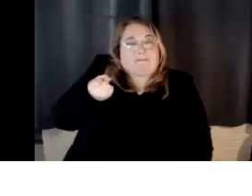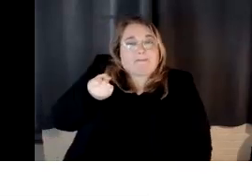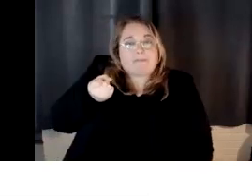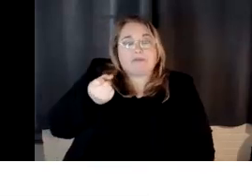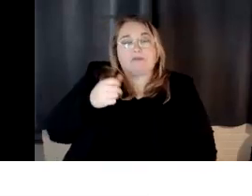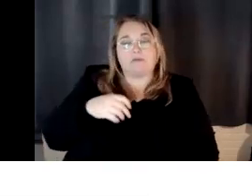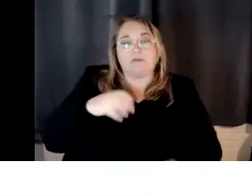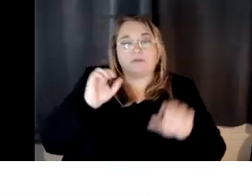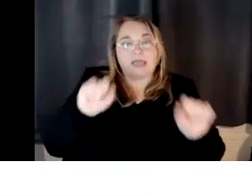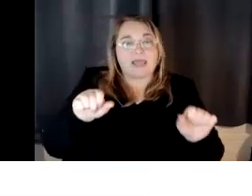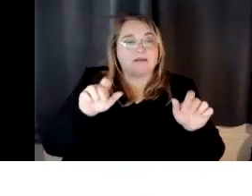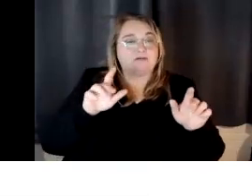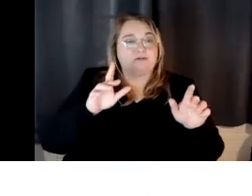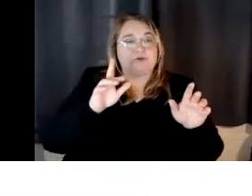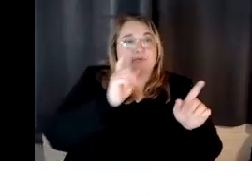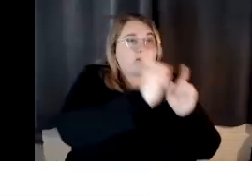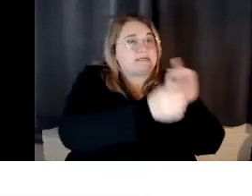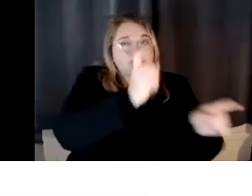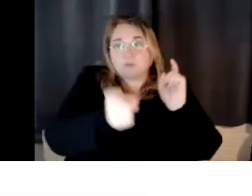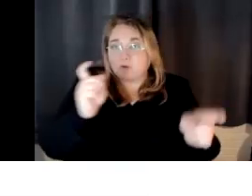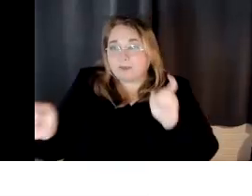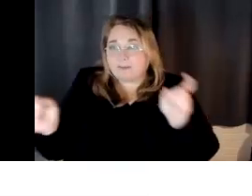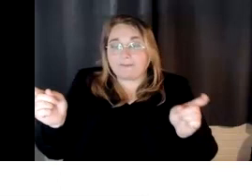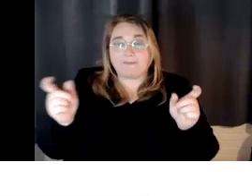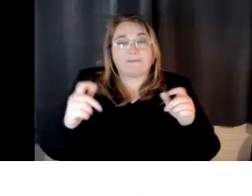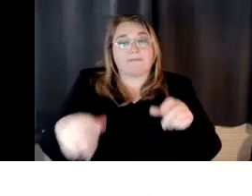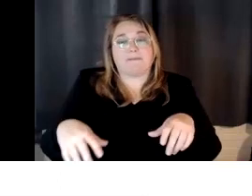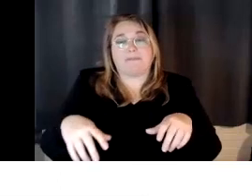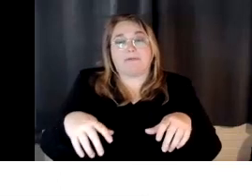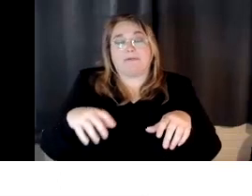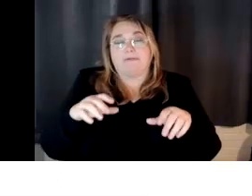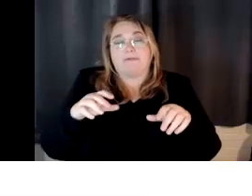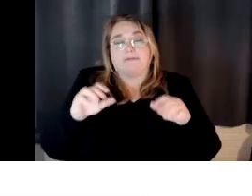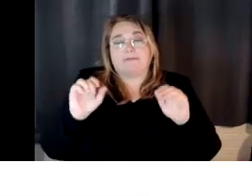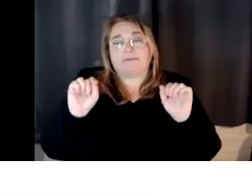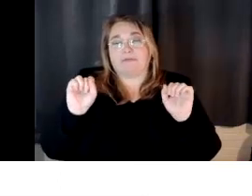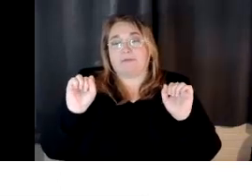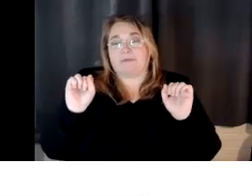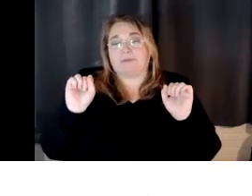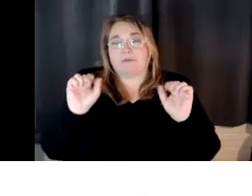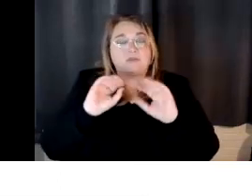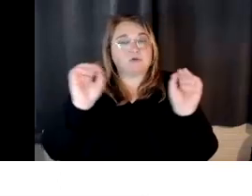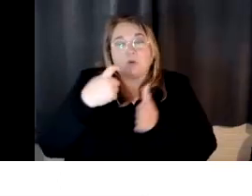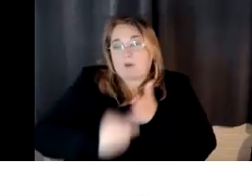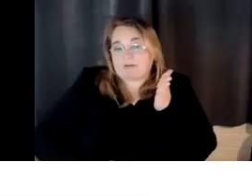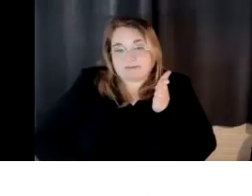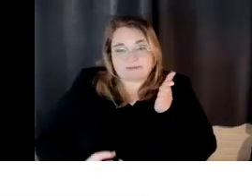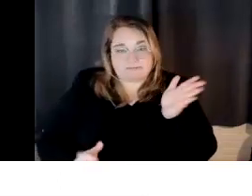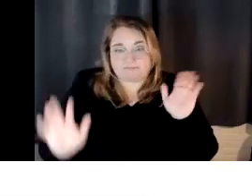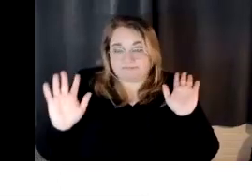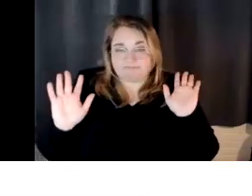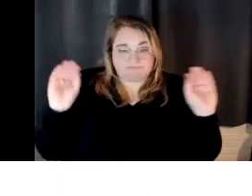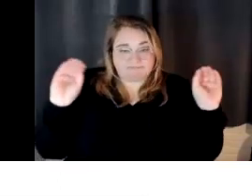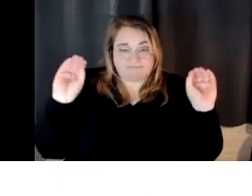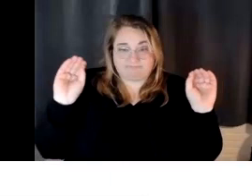can redistribute them. We can give them out. we can have, we can, um, and they're no cost, um, except